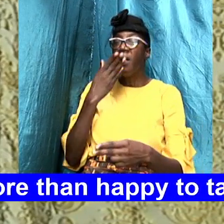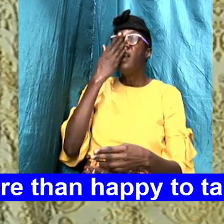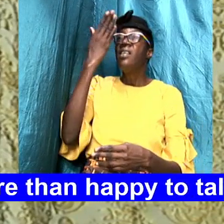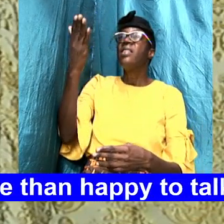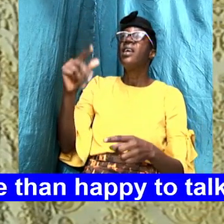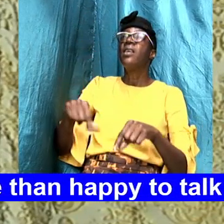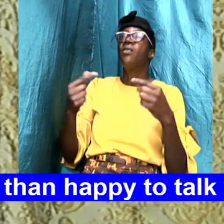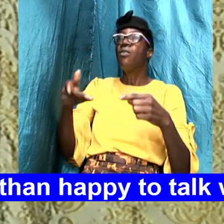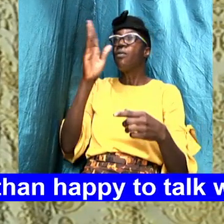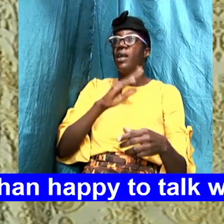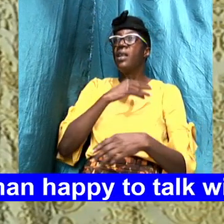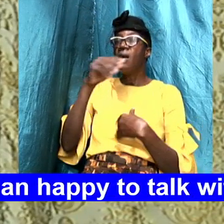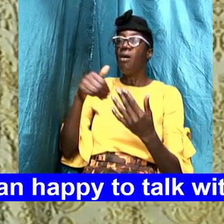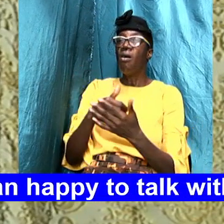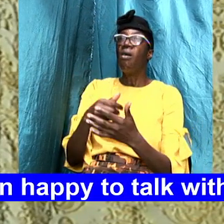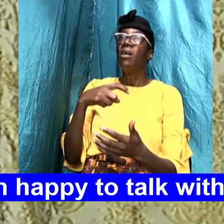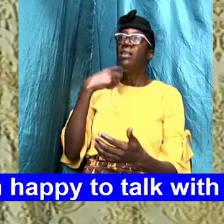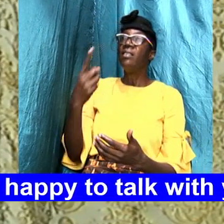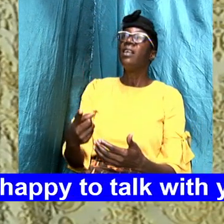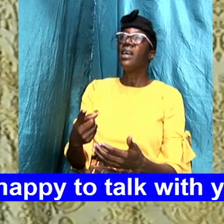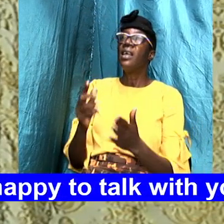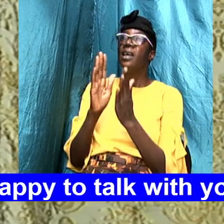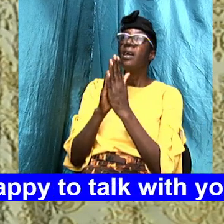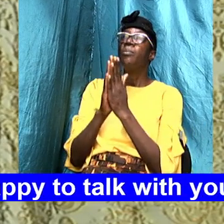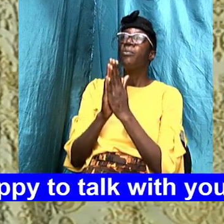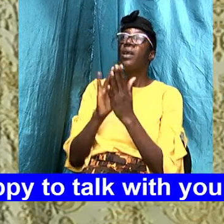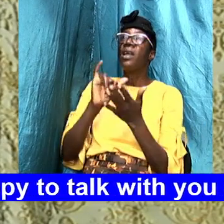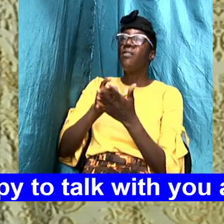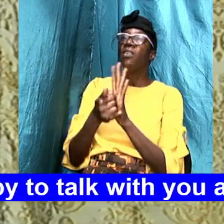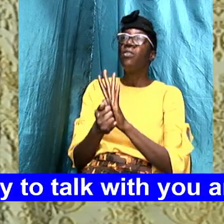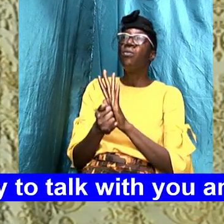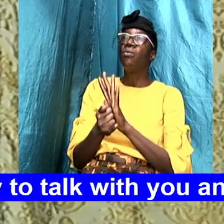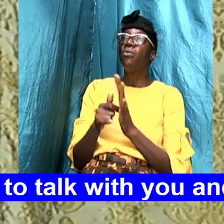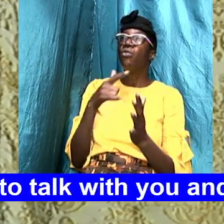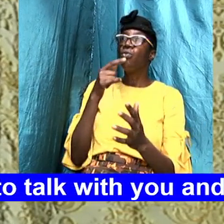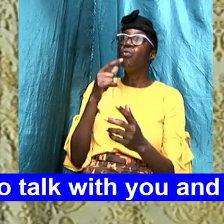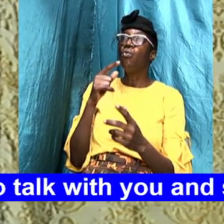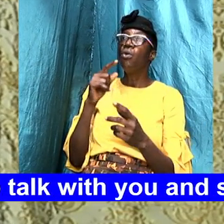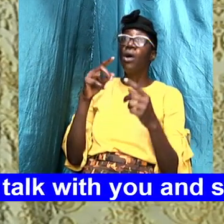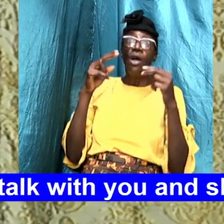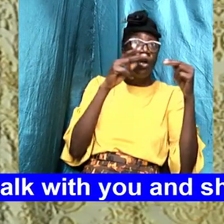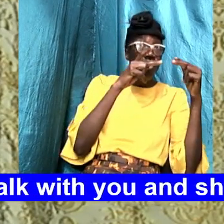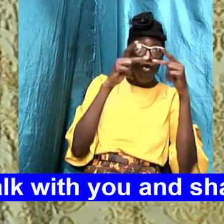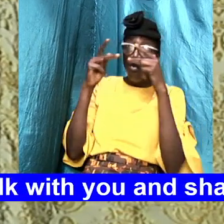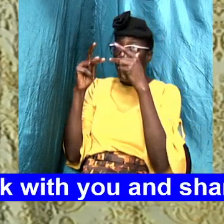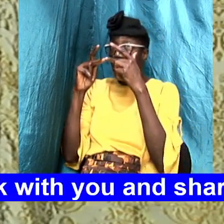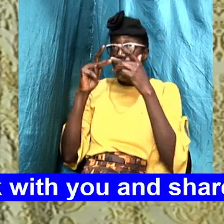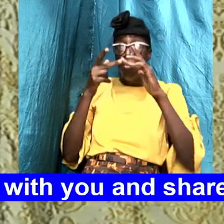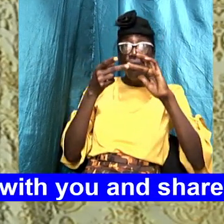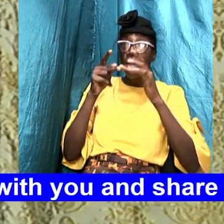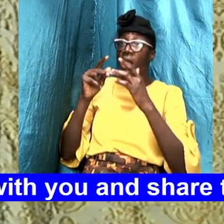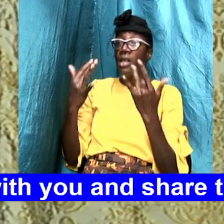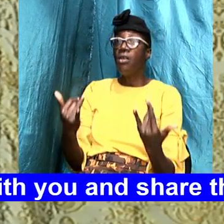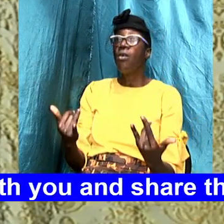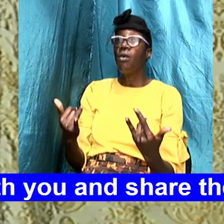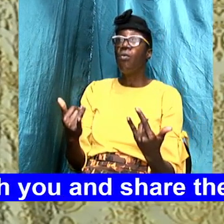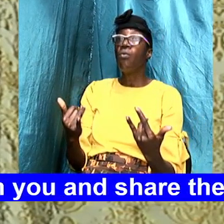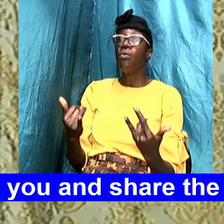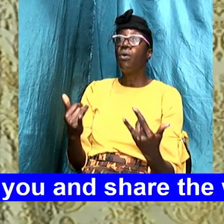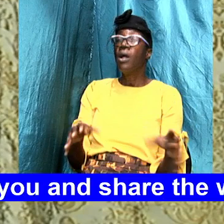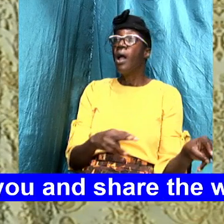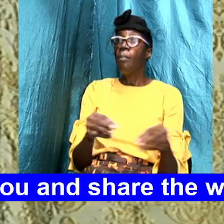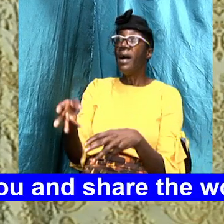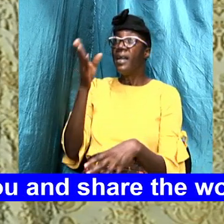you great God for all that was said we pray God for those who are tuning in right now almighty God that